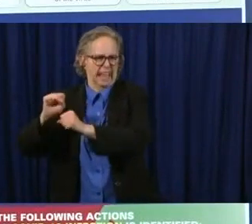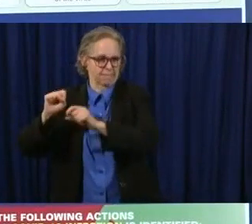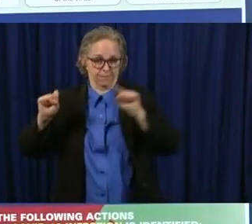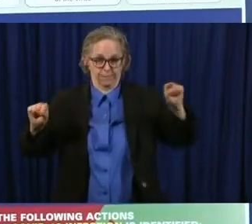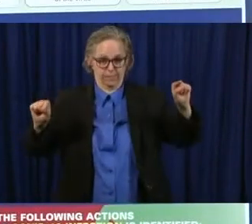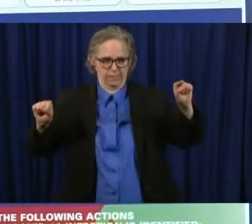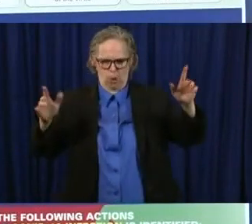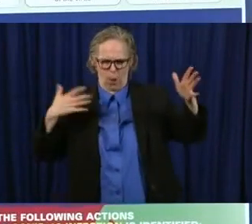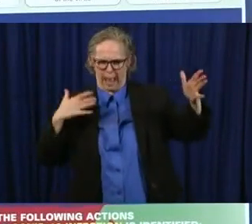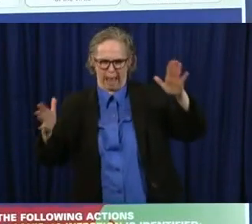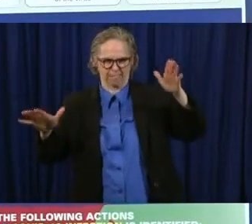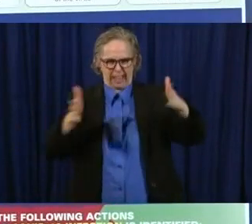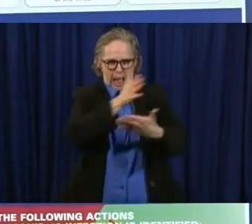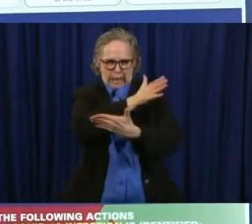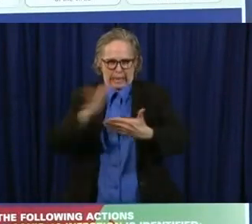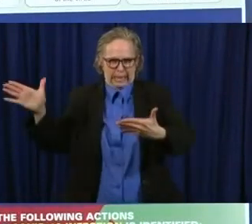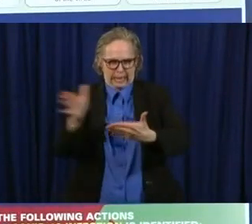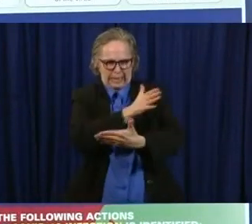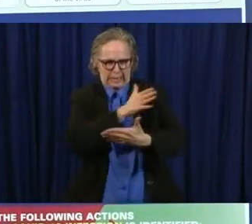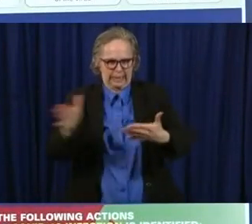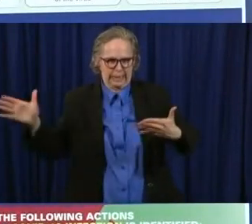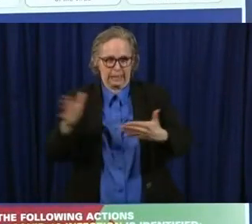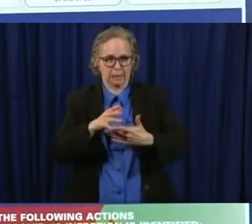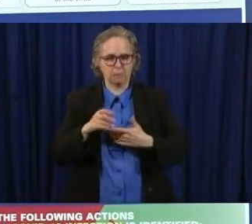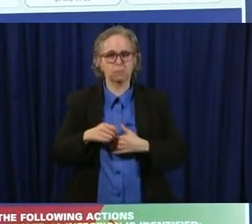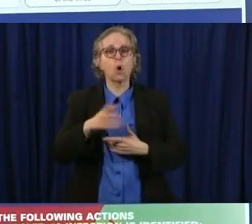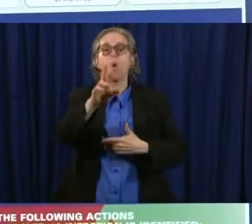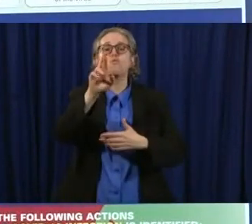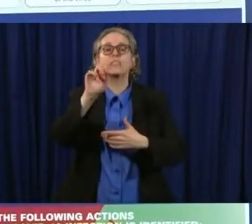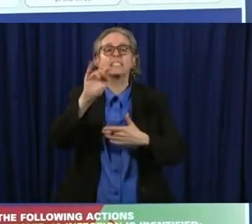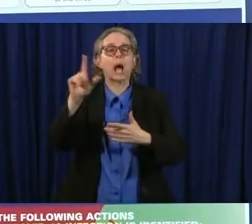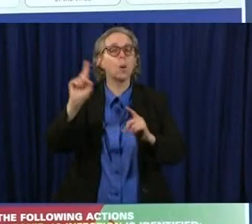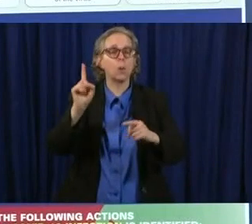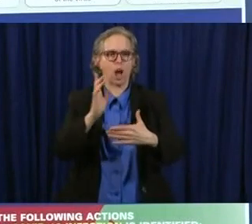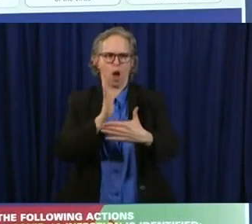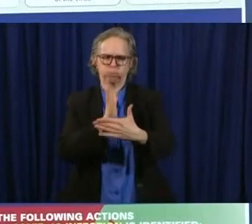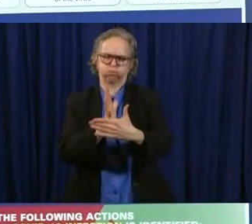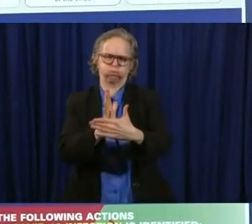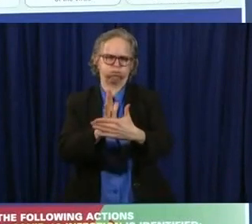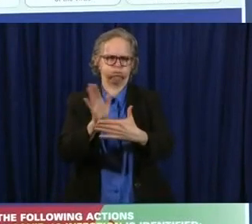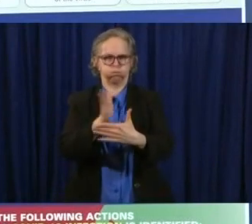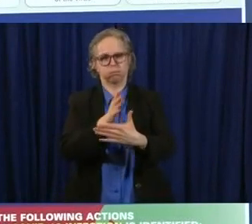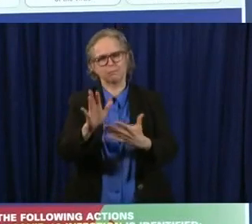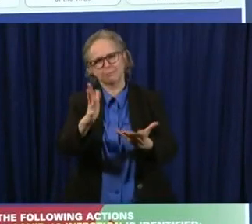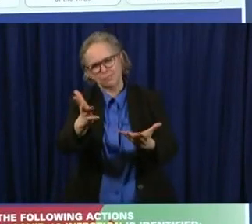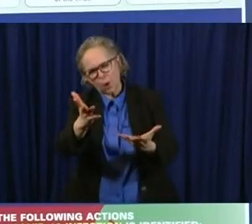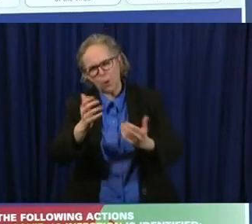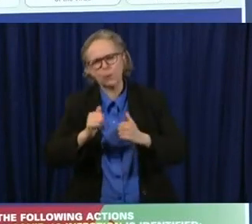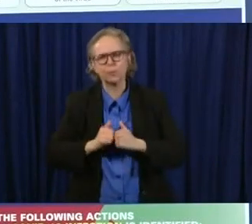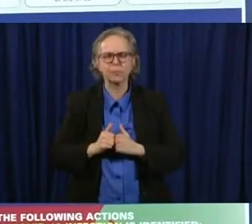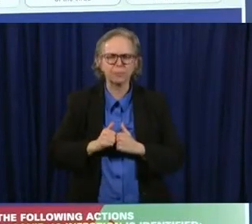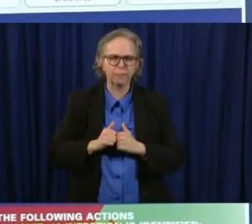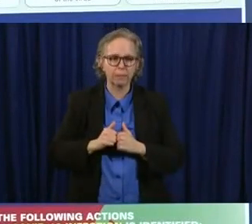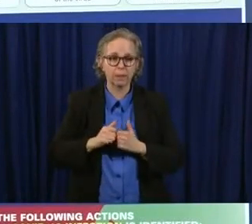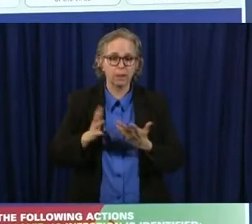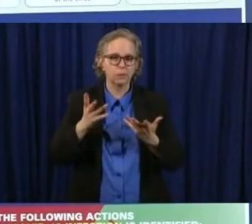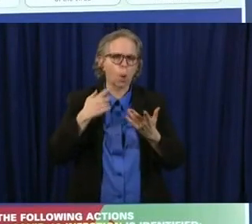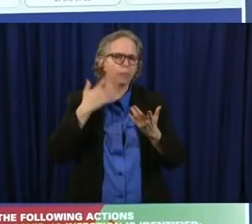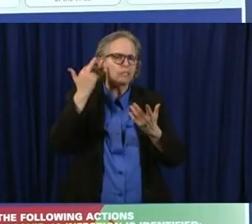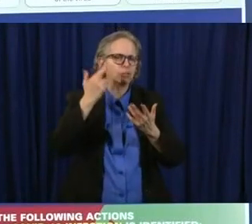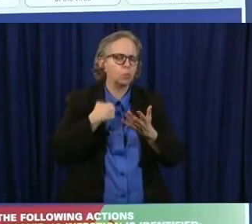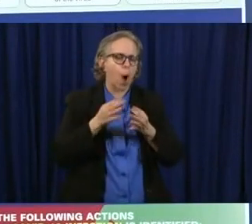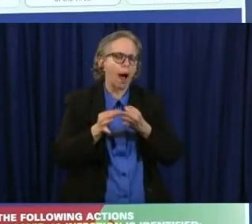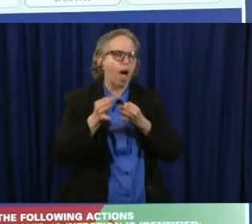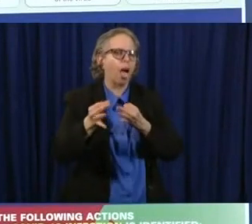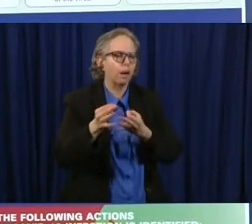you know would probably put the retail like in here and so we wanted to delay it a little bit but we also knew that